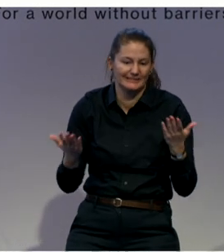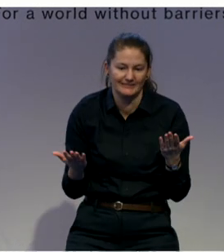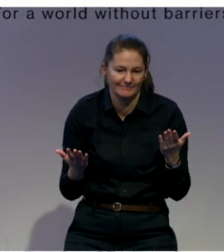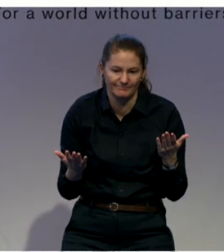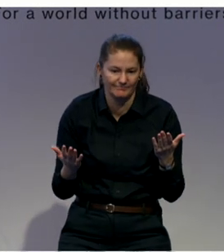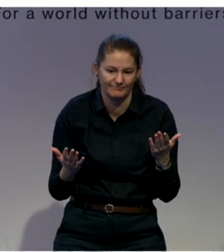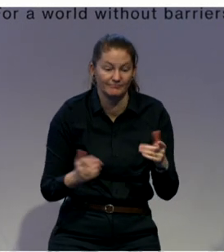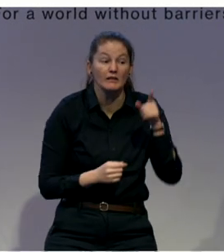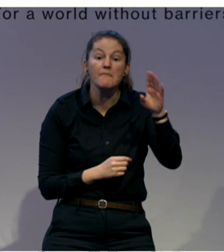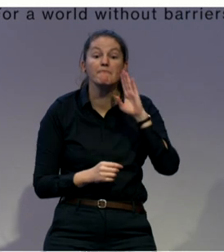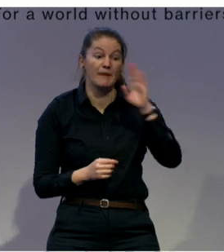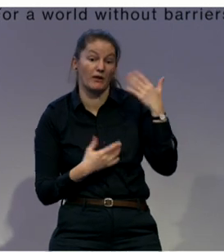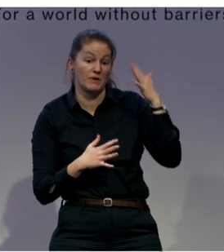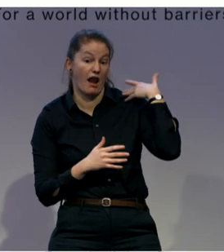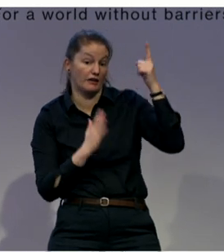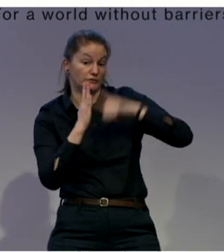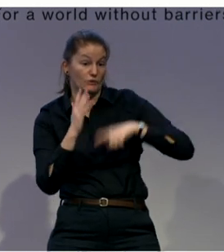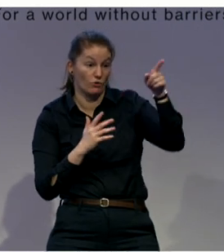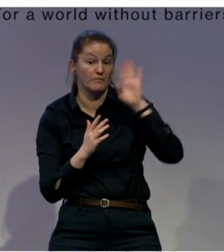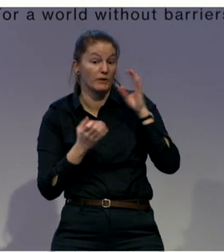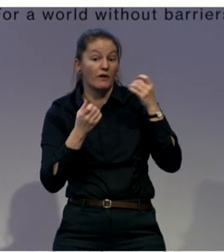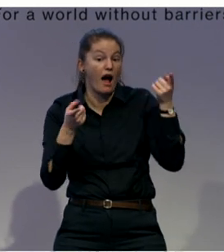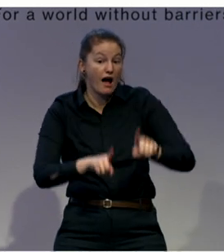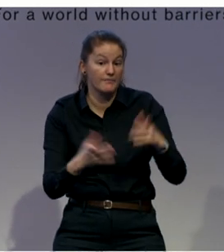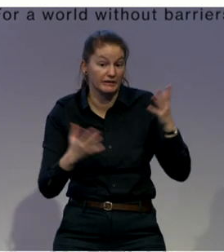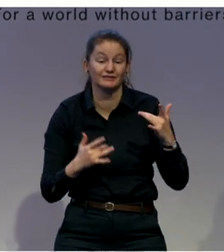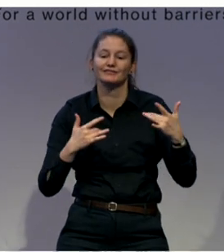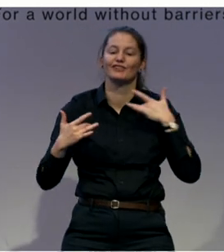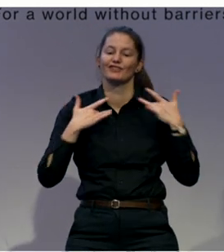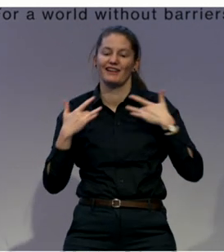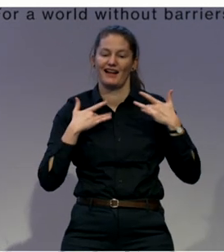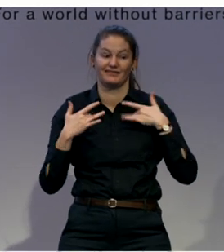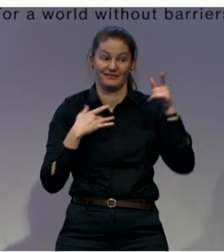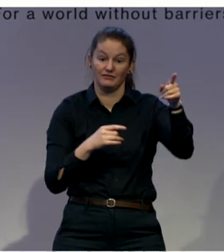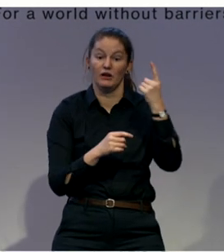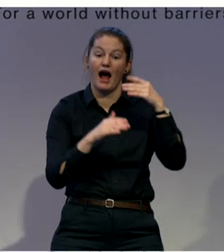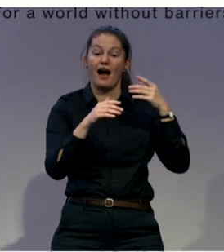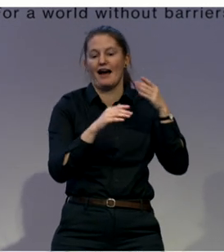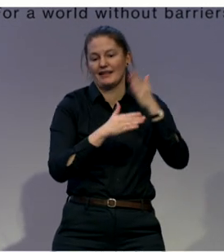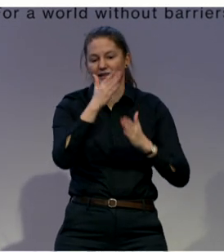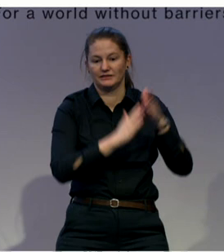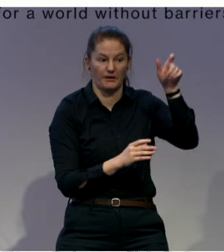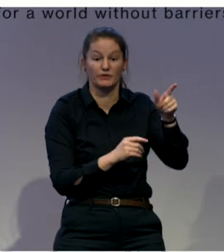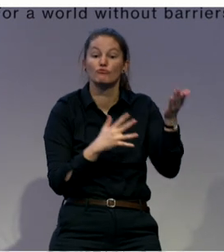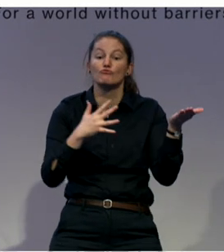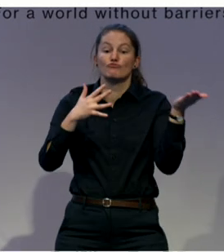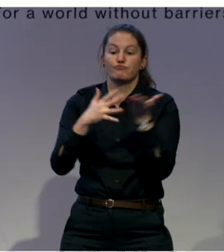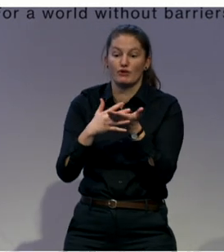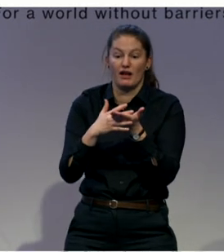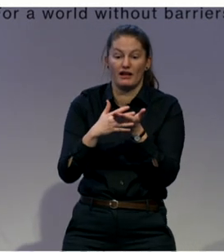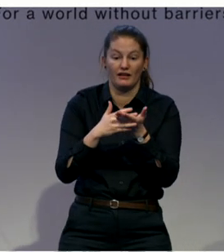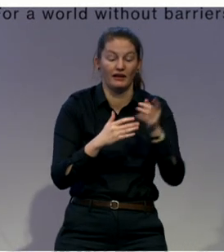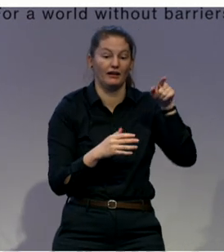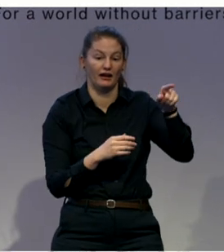much. Well, actually, he paid for this theater and was advised never to come back to the theater. So it was like a bit, hmm, when you would have done